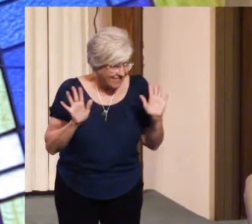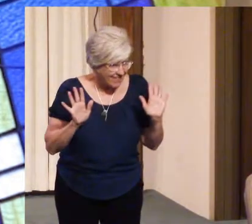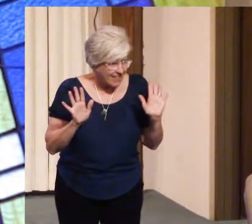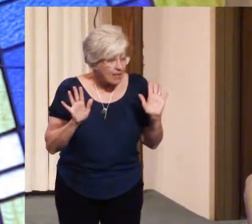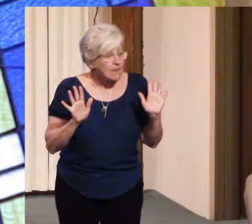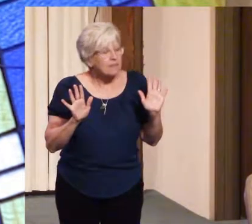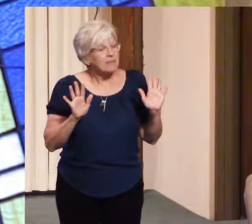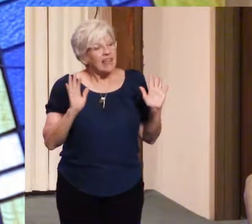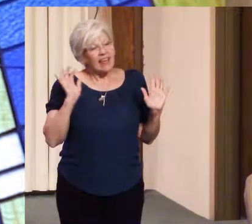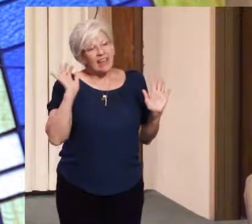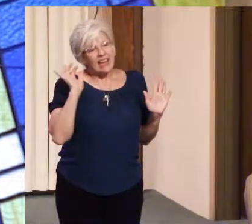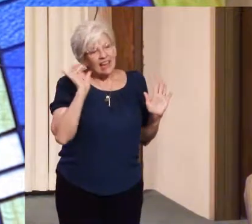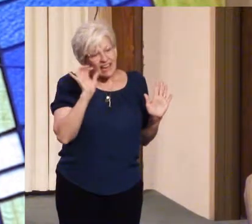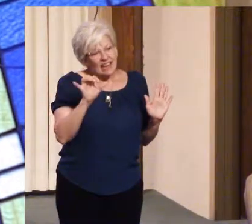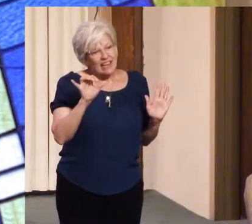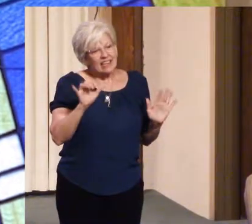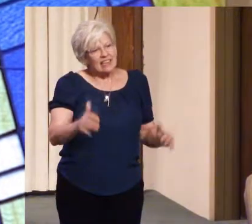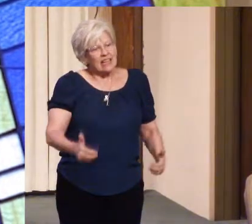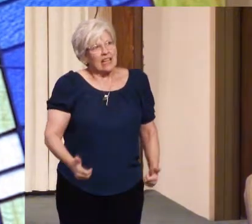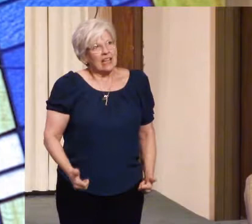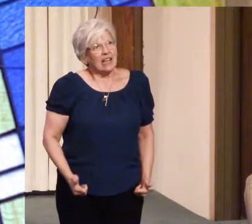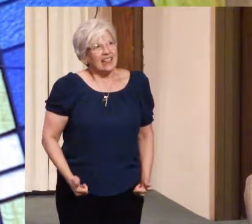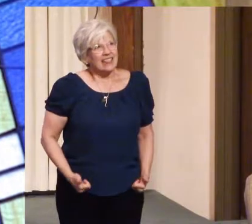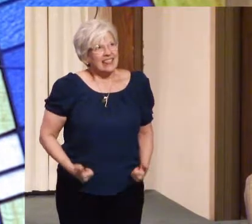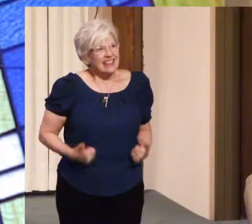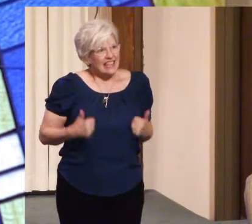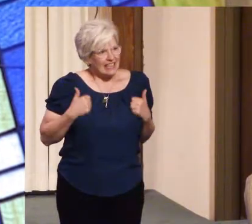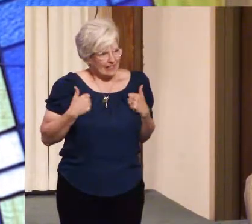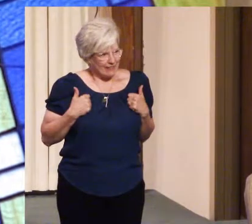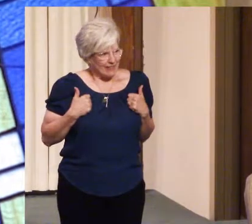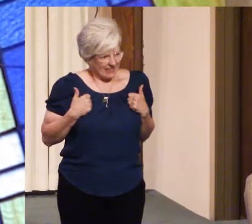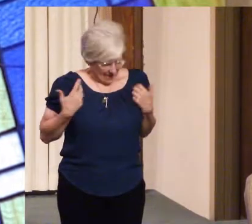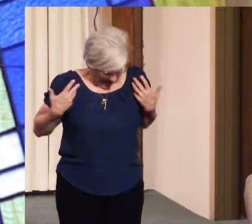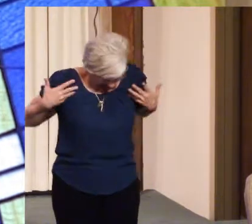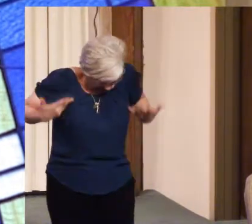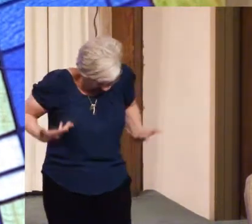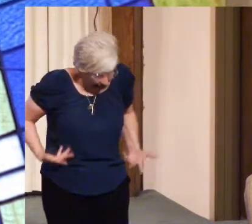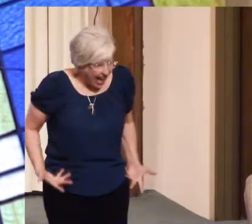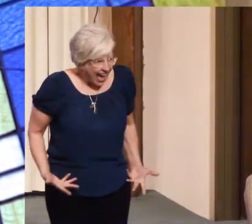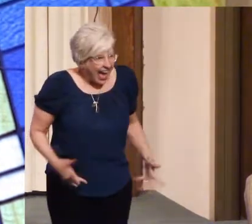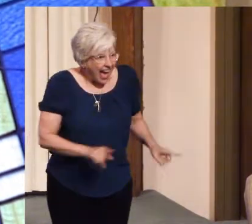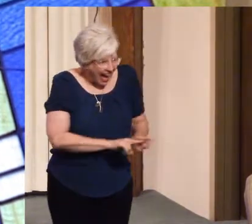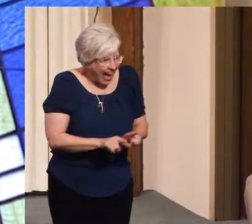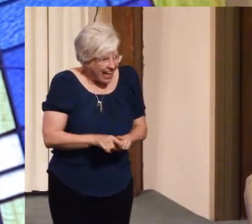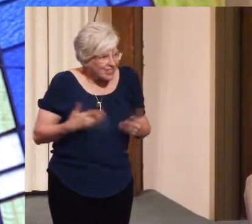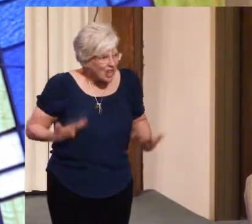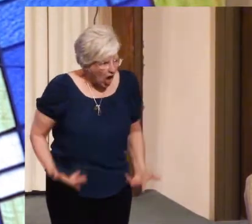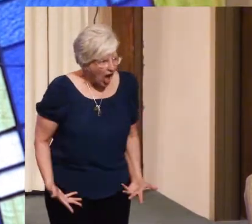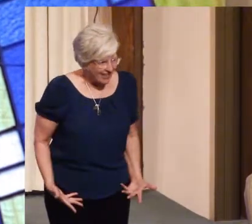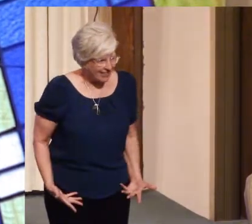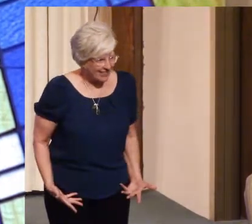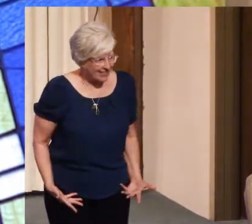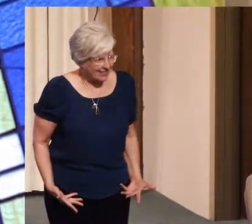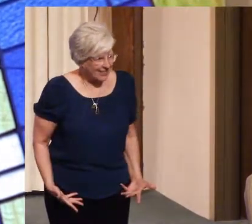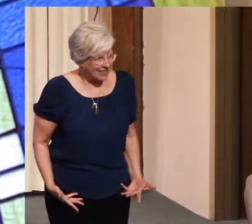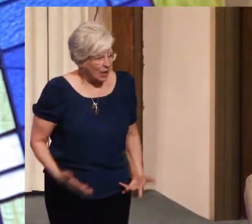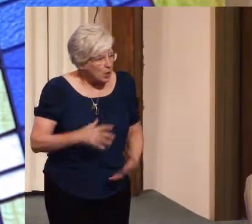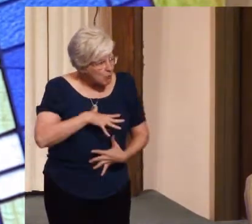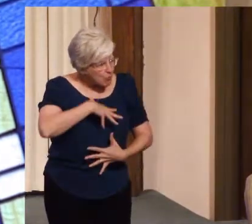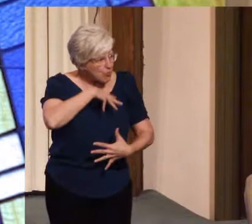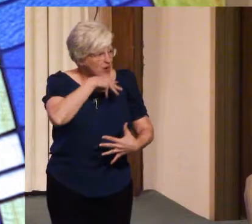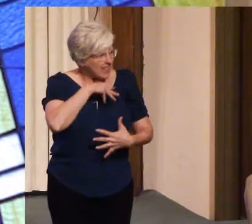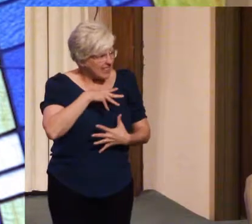It lives as us, breathes as us. It moves through this